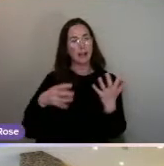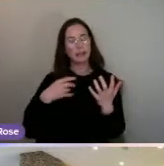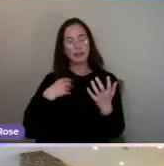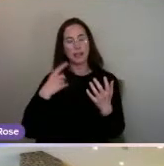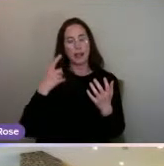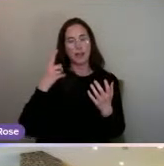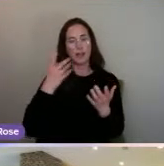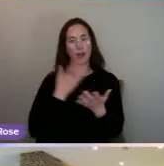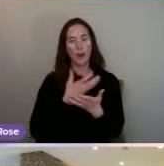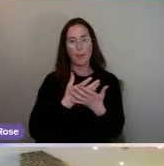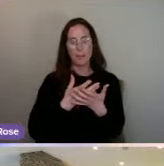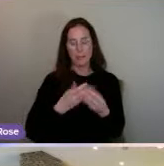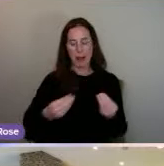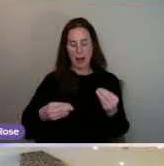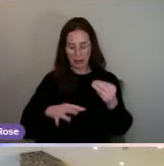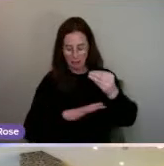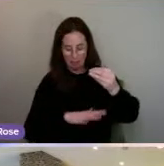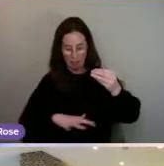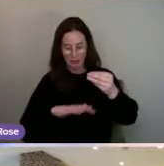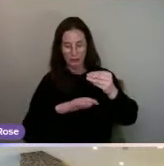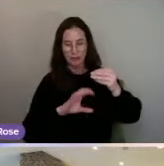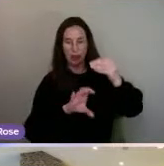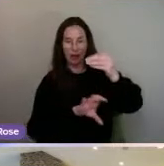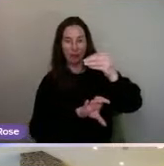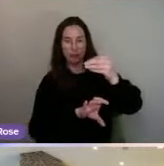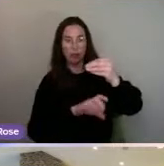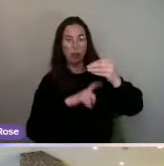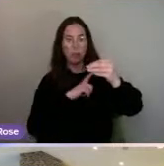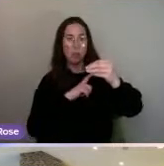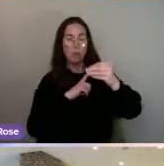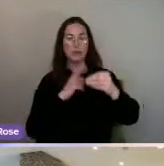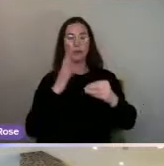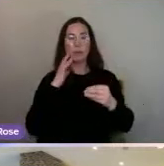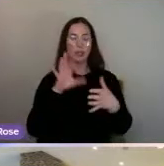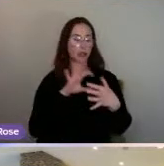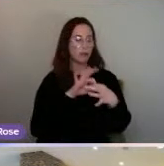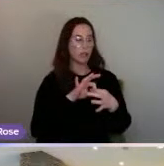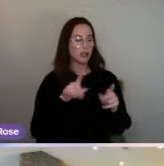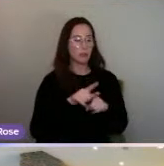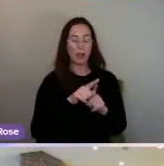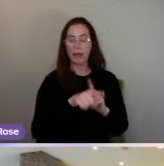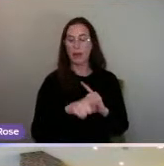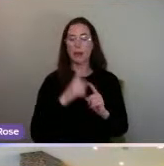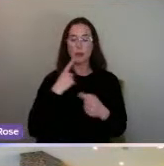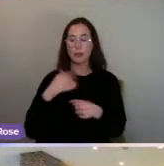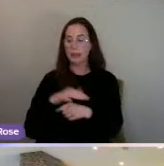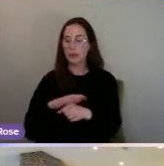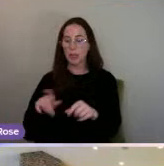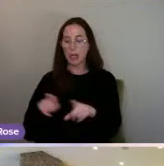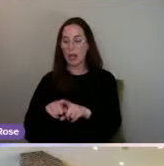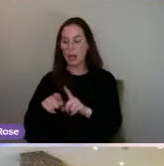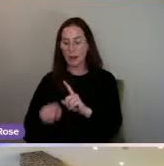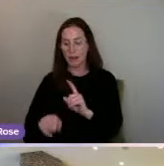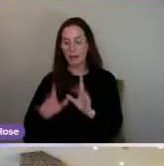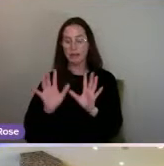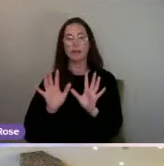underneath the cage, because when you're in a relationship like that, a situation like that, you're,